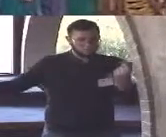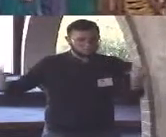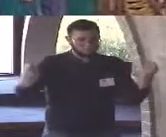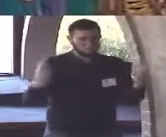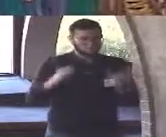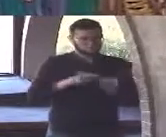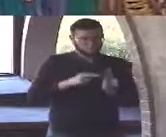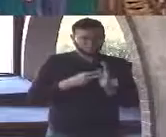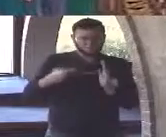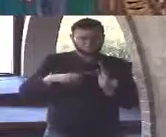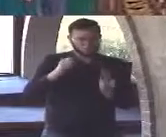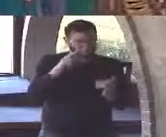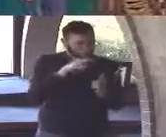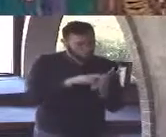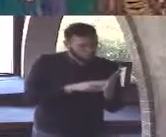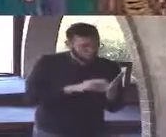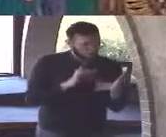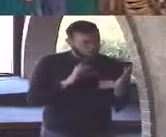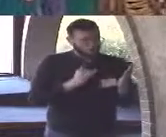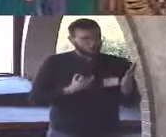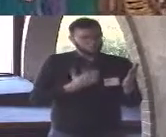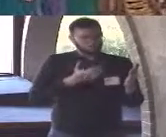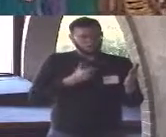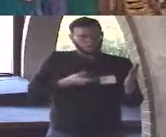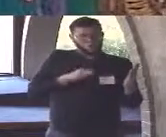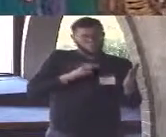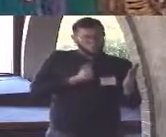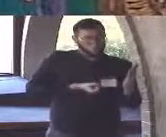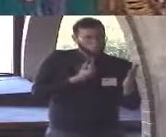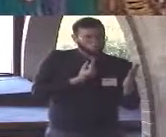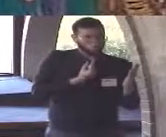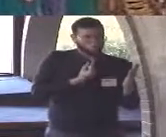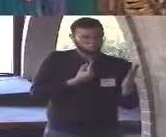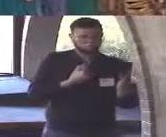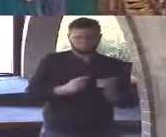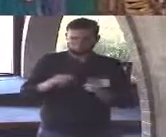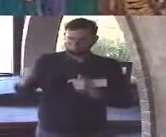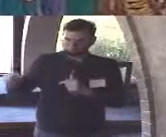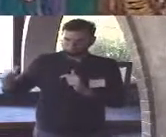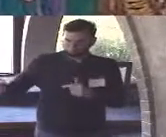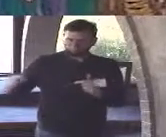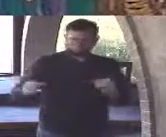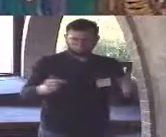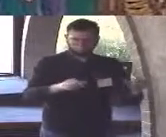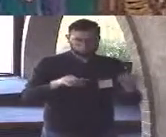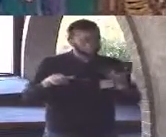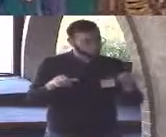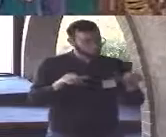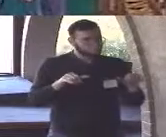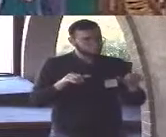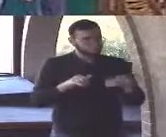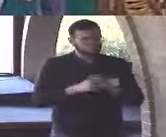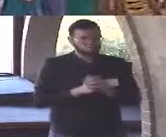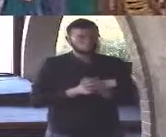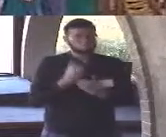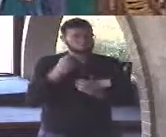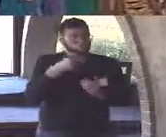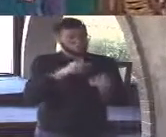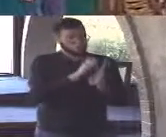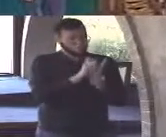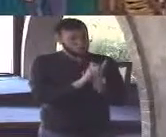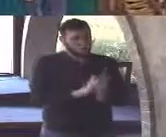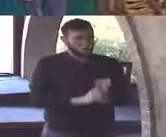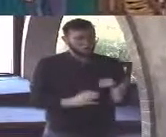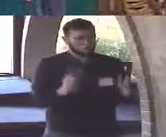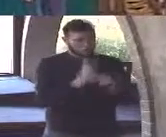one of many ways to understand the text and though perhaps informative the author's intent is in no way